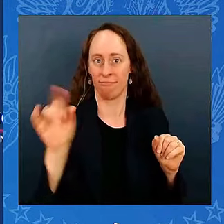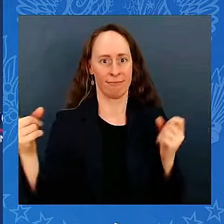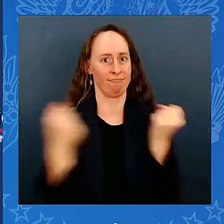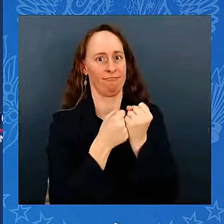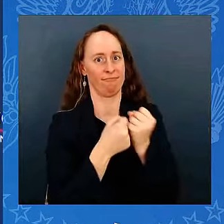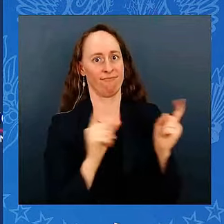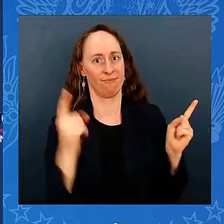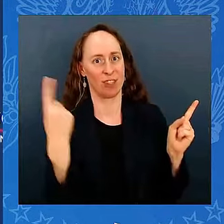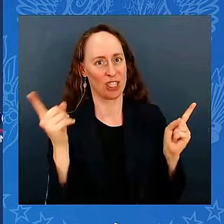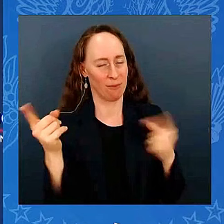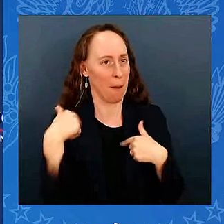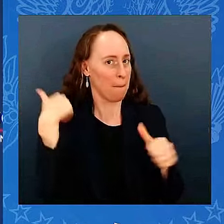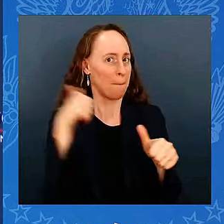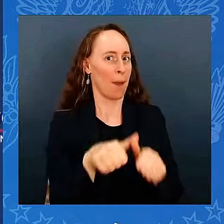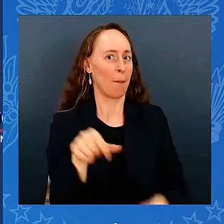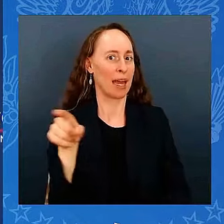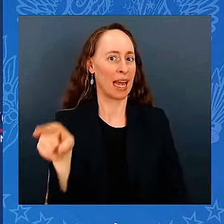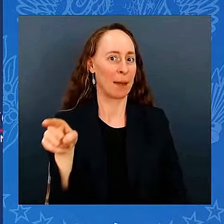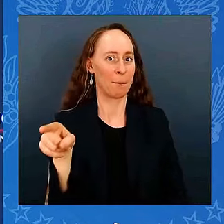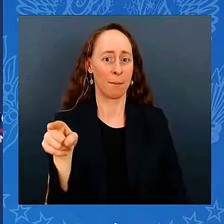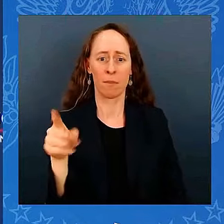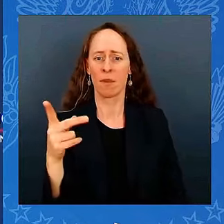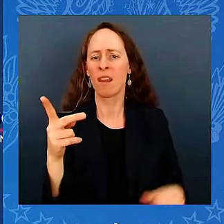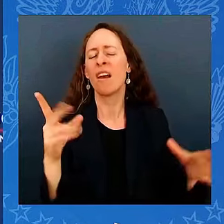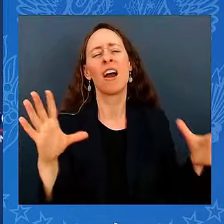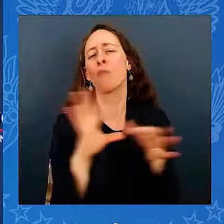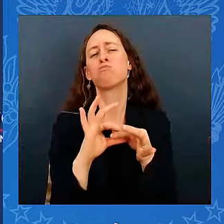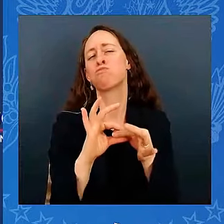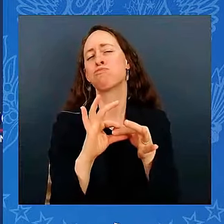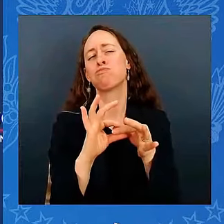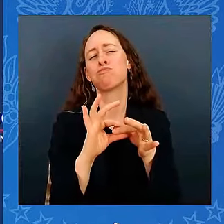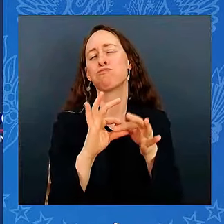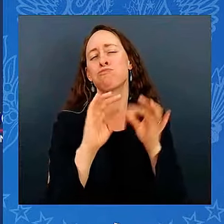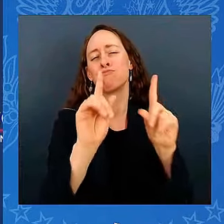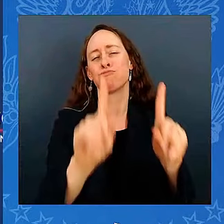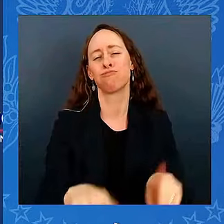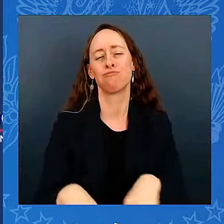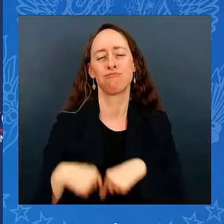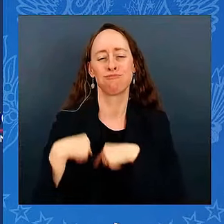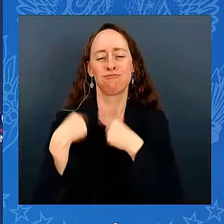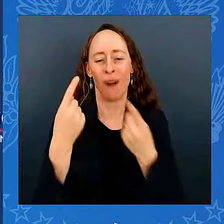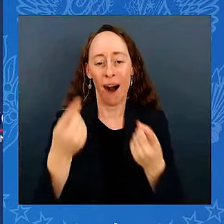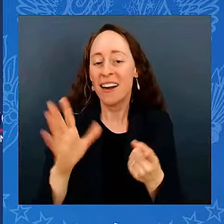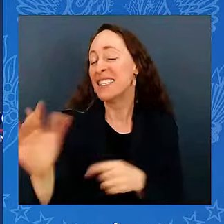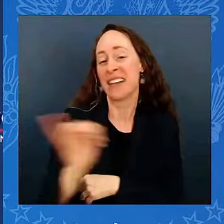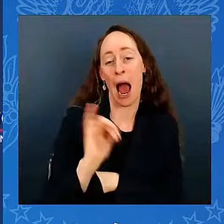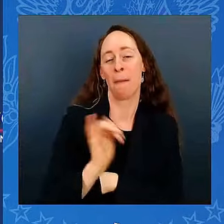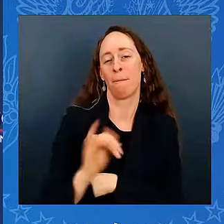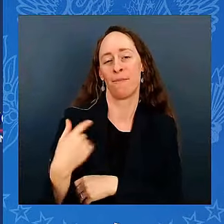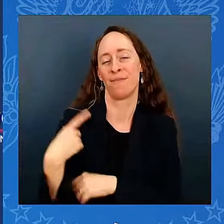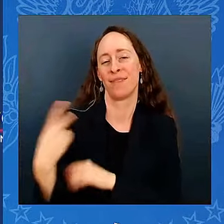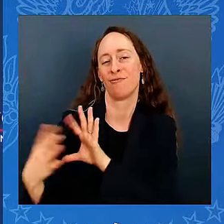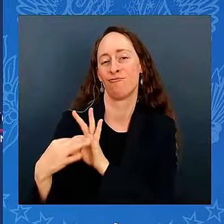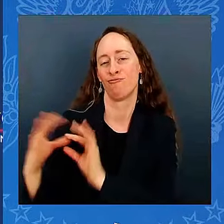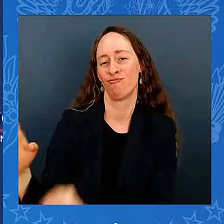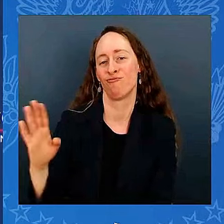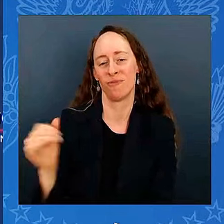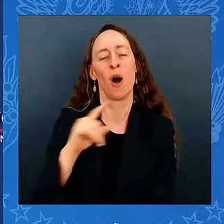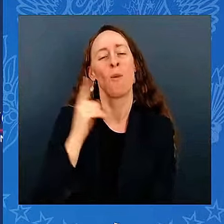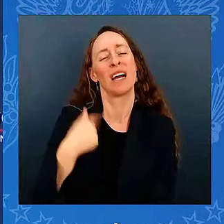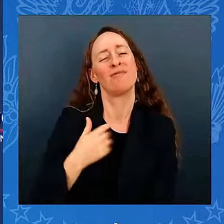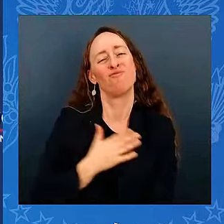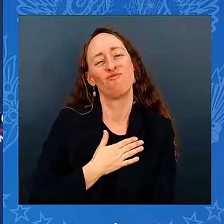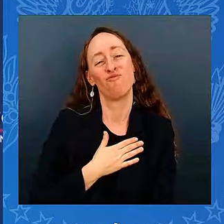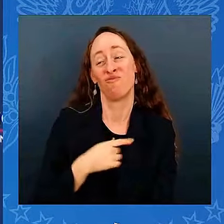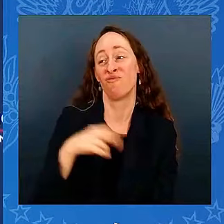relationship. And I've retained a close friendship with him for a number of years and honored to call him a friend. And it's my great honor